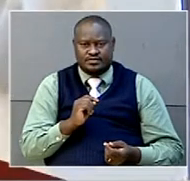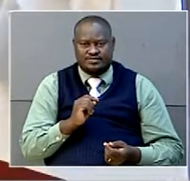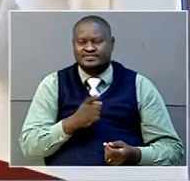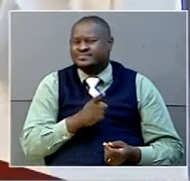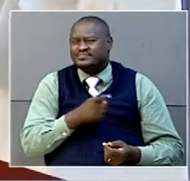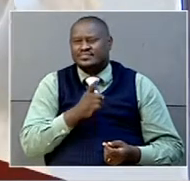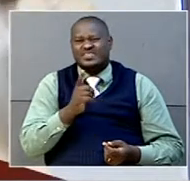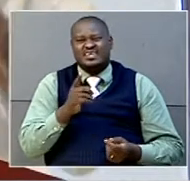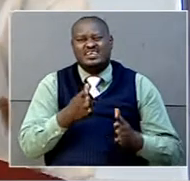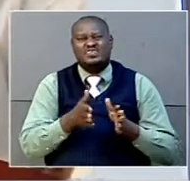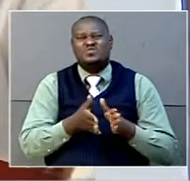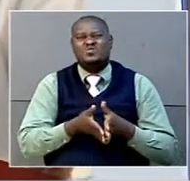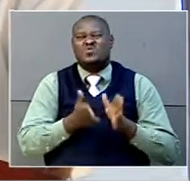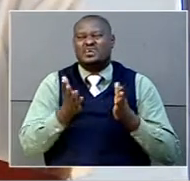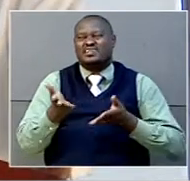of insubordination